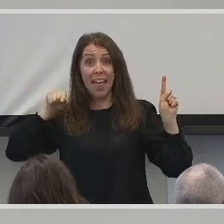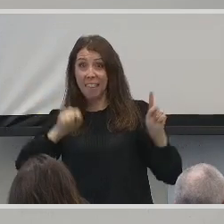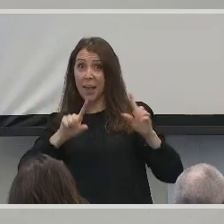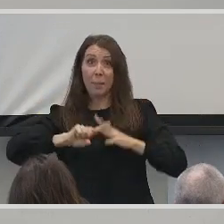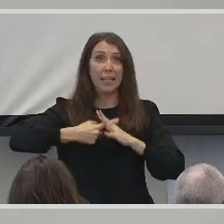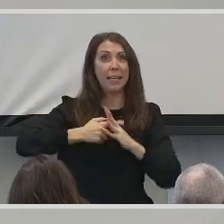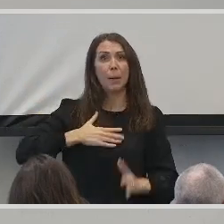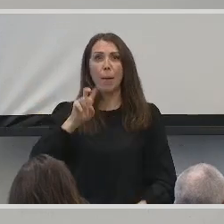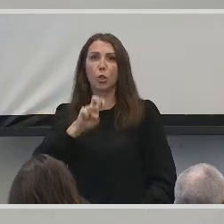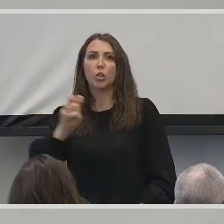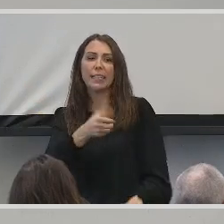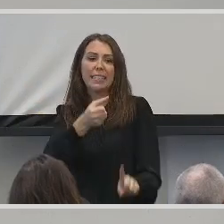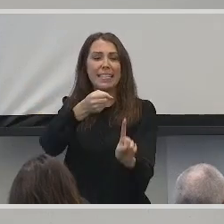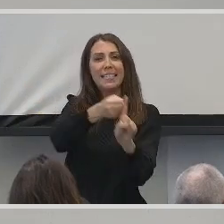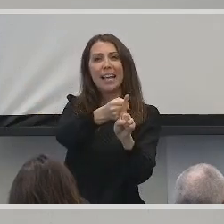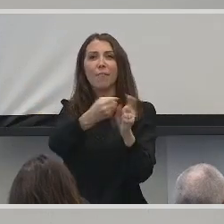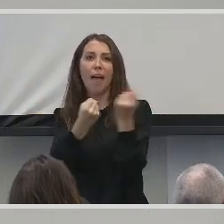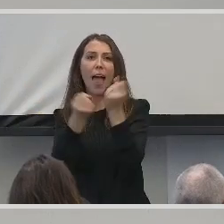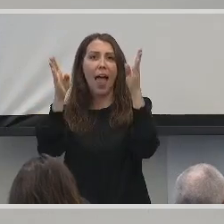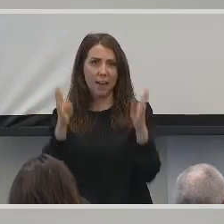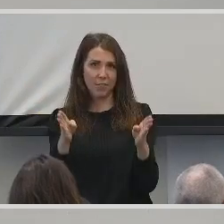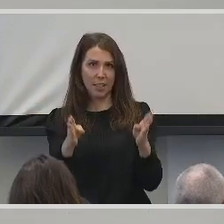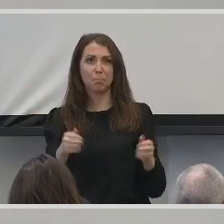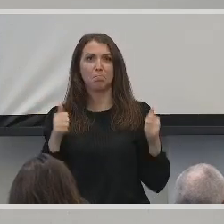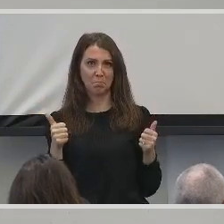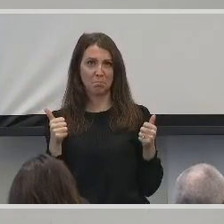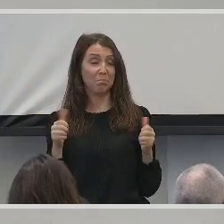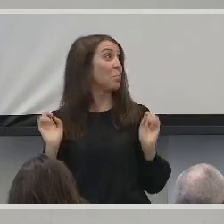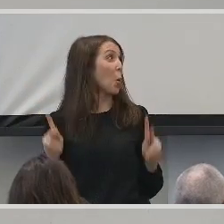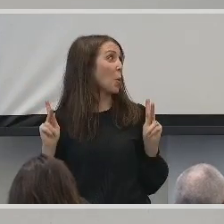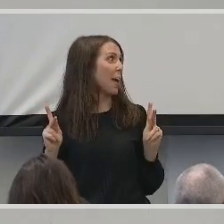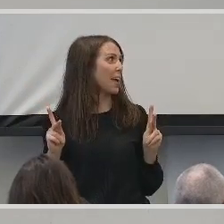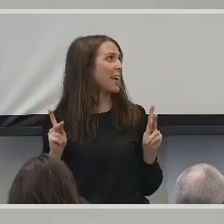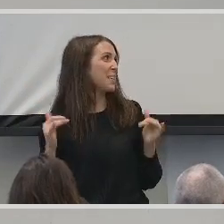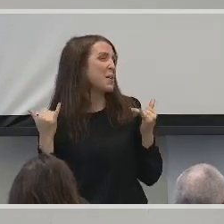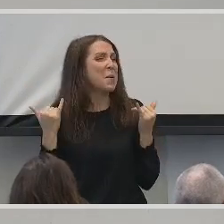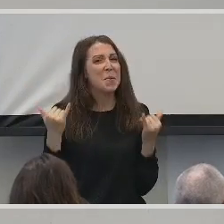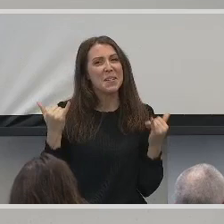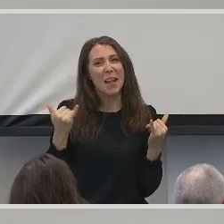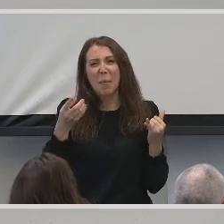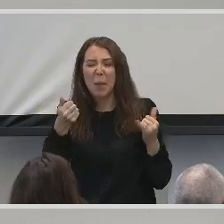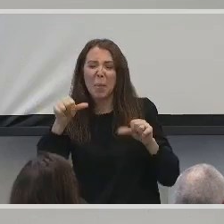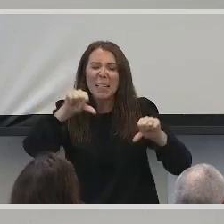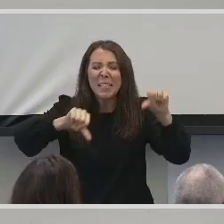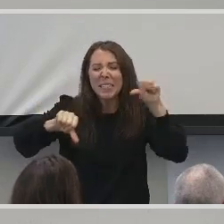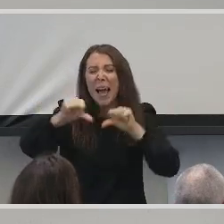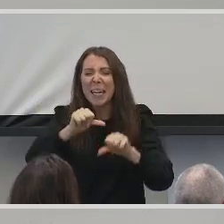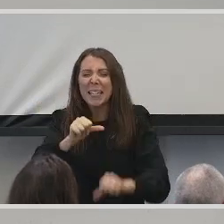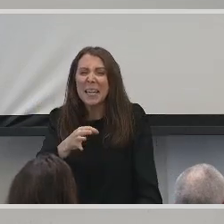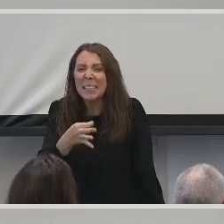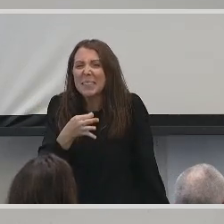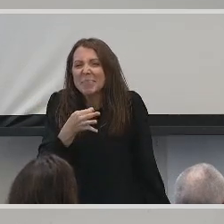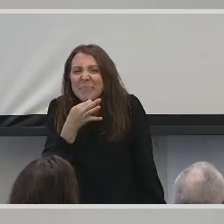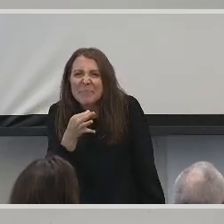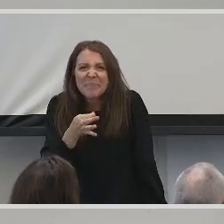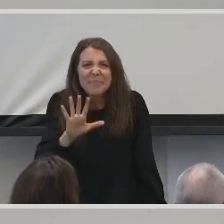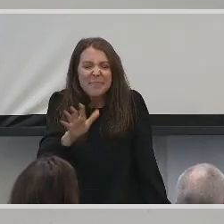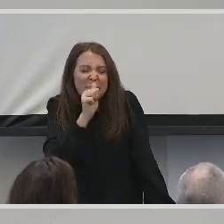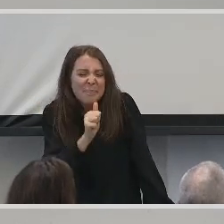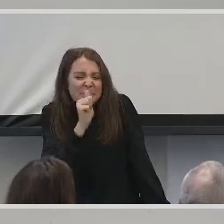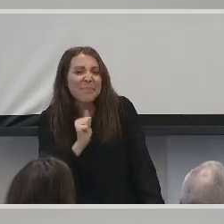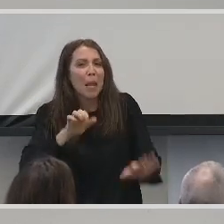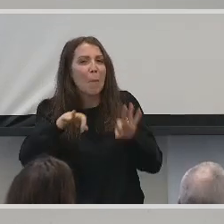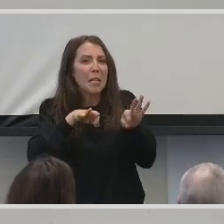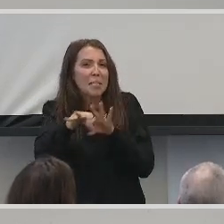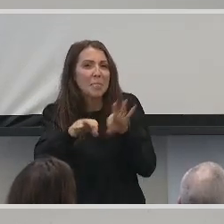journey as a self-advocate. Okay, so this is going to get kind of science-y, so bear with me. I'm about to explain what a cochlear